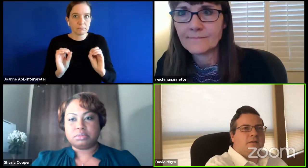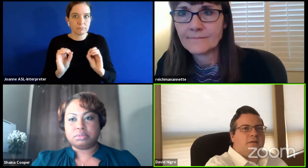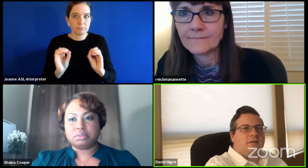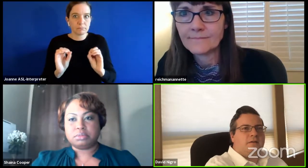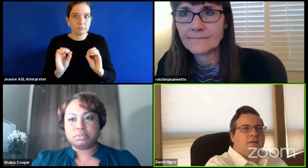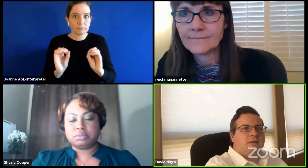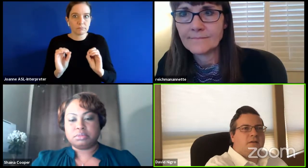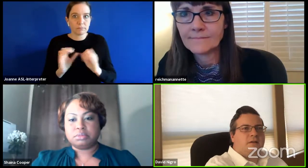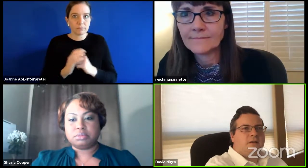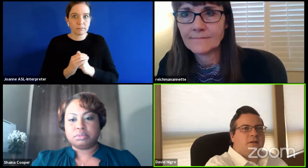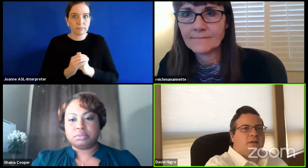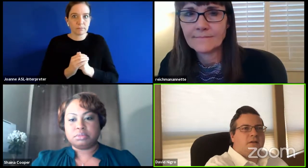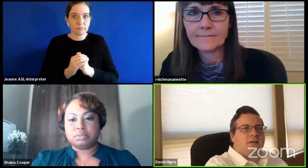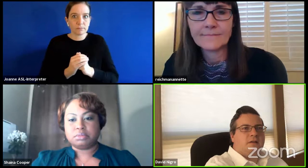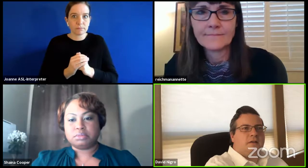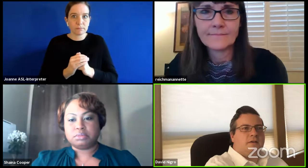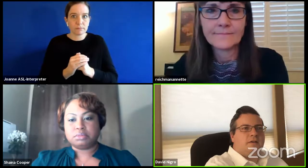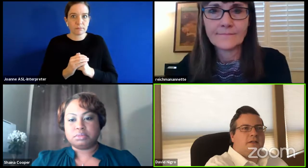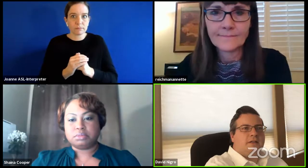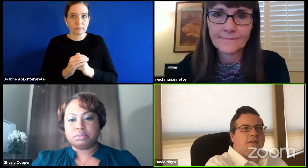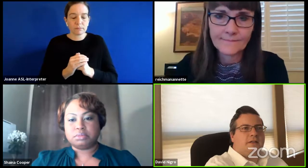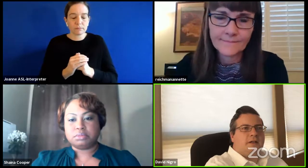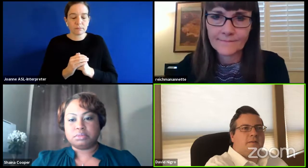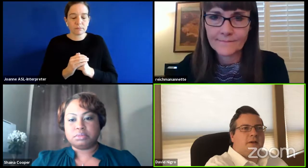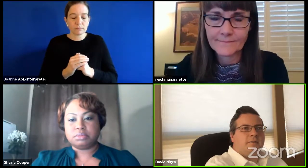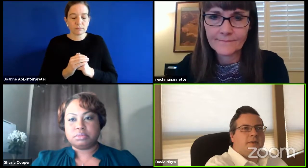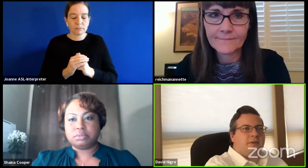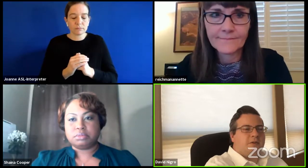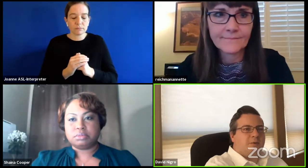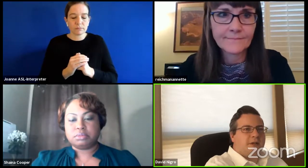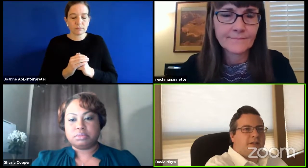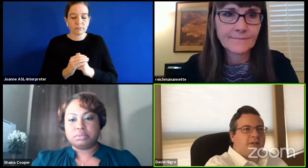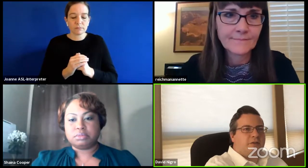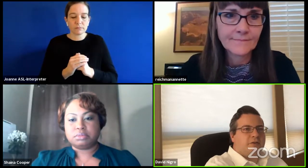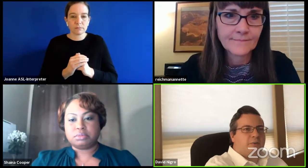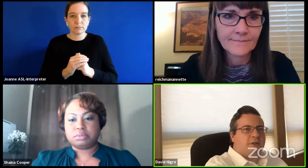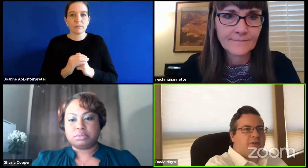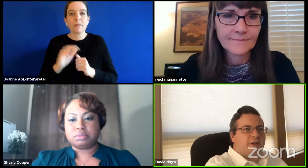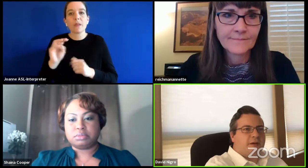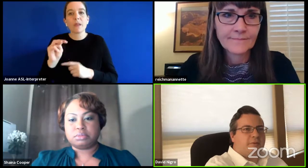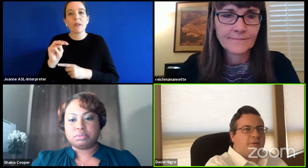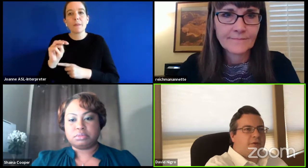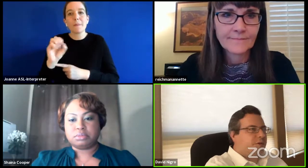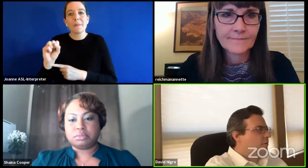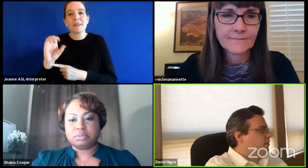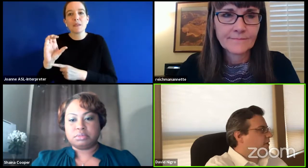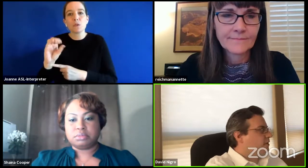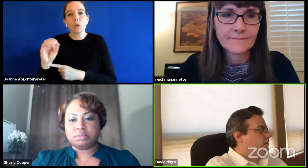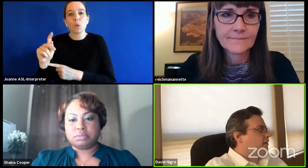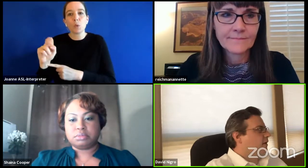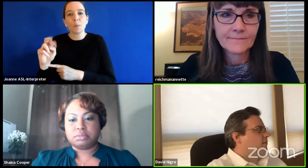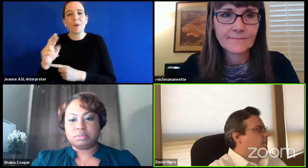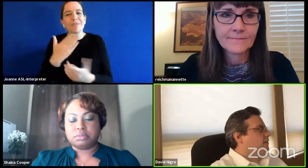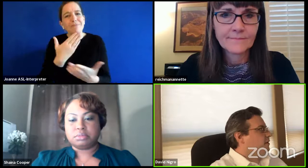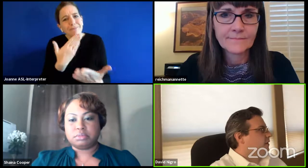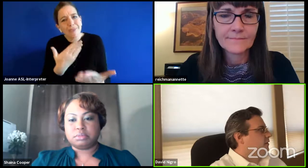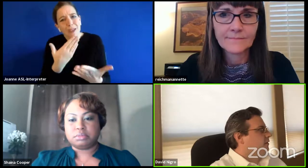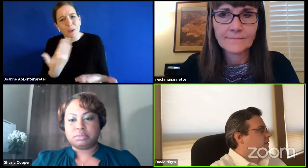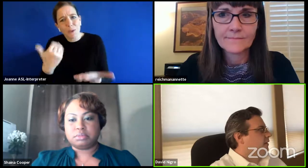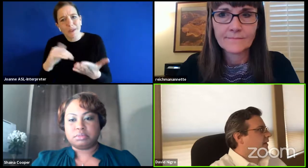okay seeing none uh ms cooper again thank you so much um for your great work here um it's uh